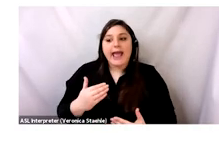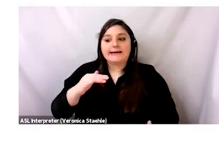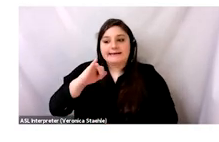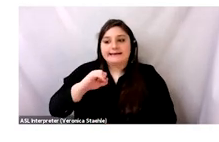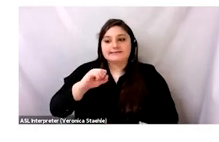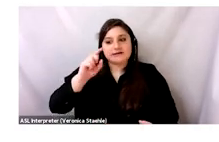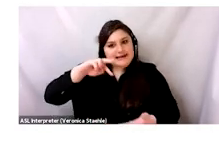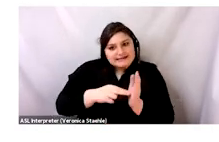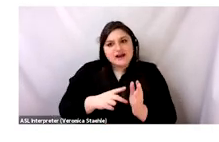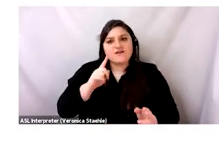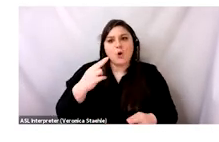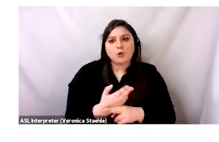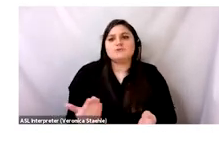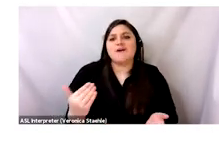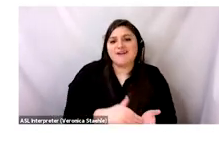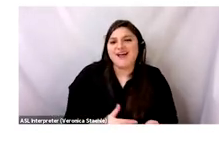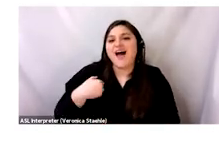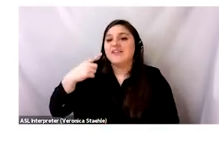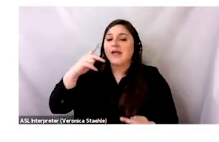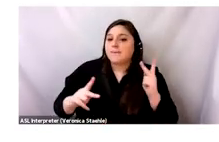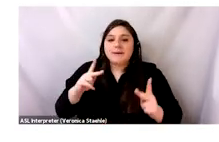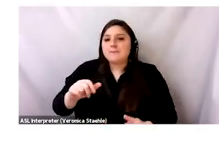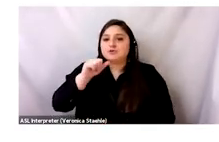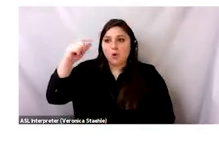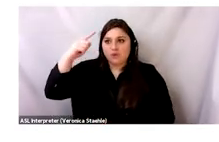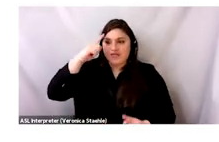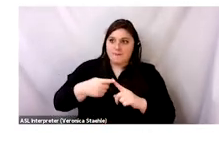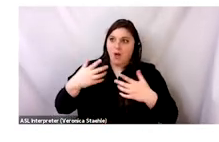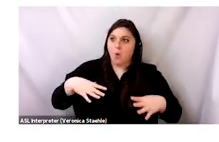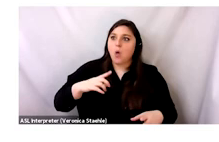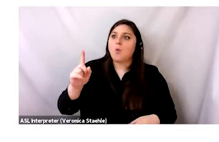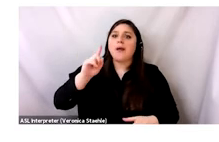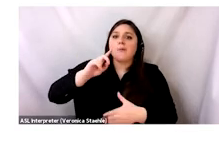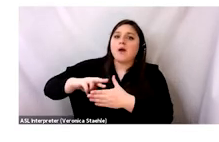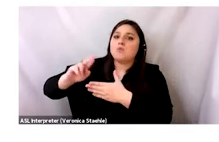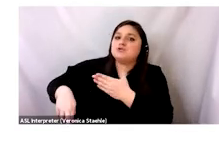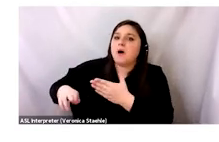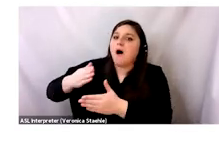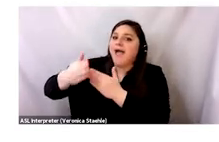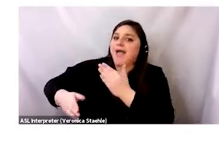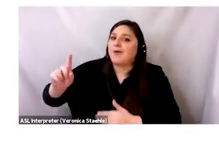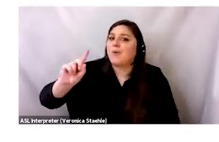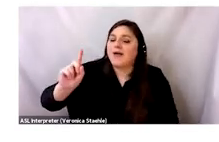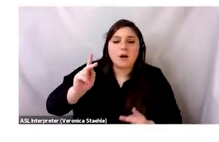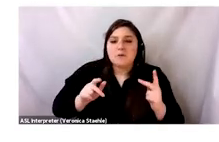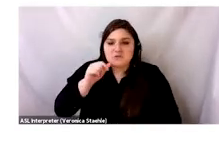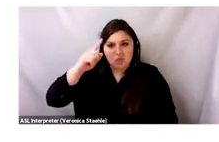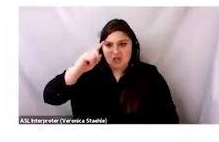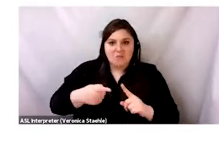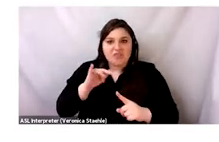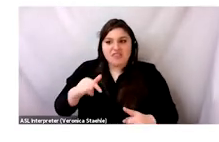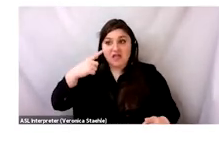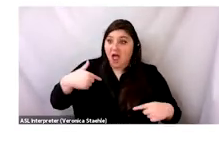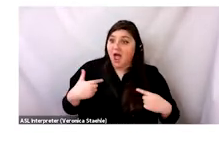most people give out these clothes without thinking of where it's going. They think they're donating it but that's just what they're thinking, just getting rid of it, not